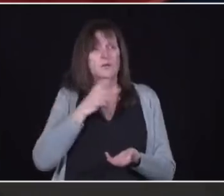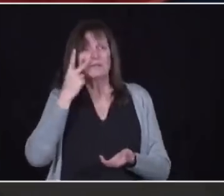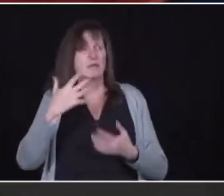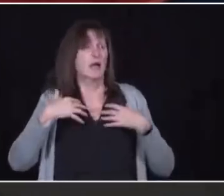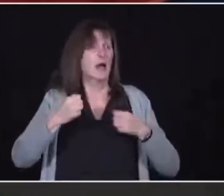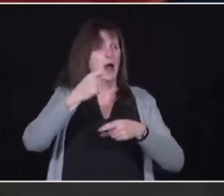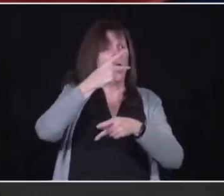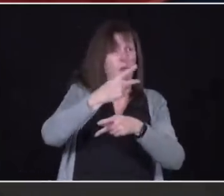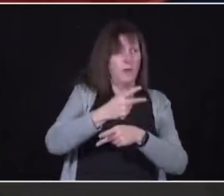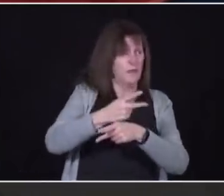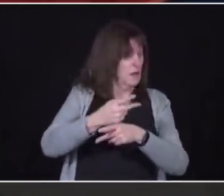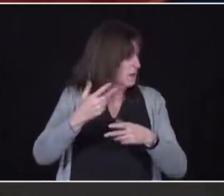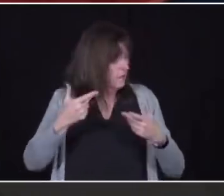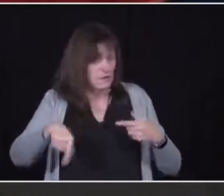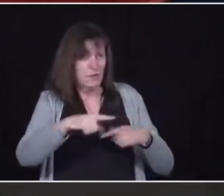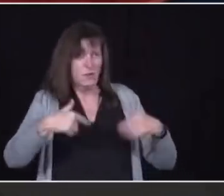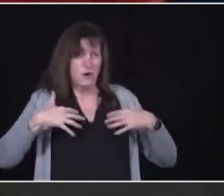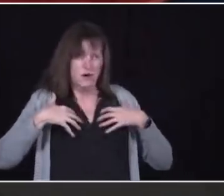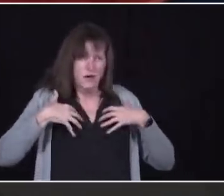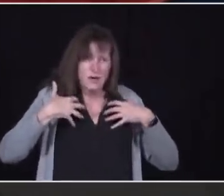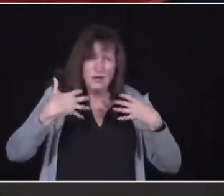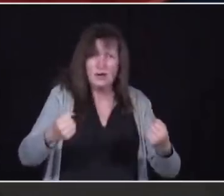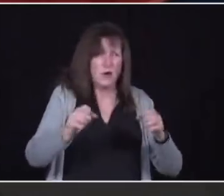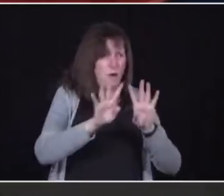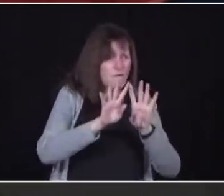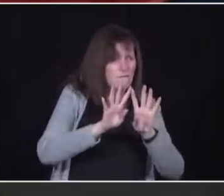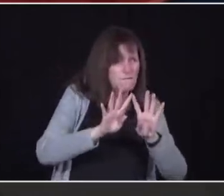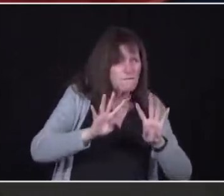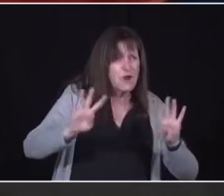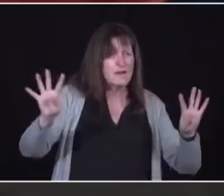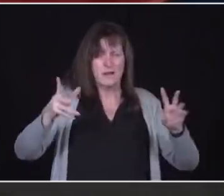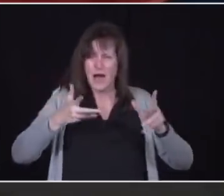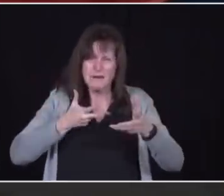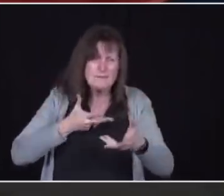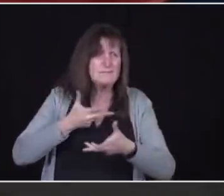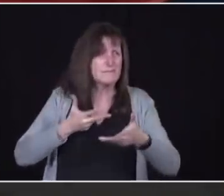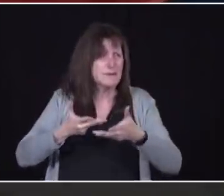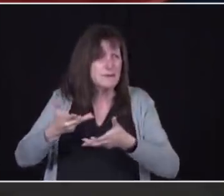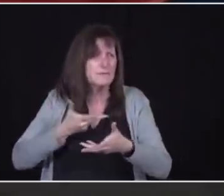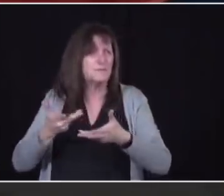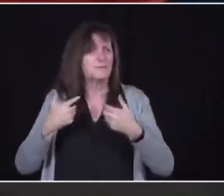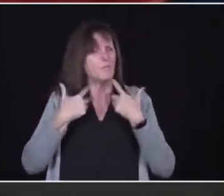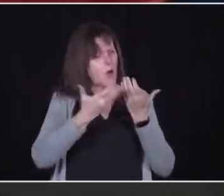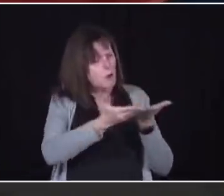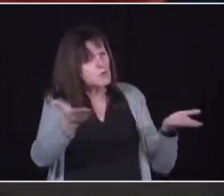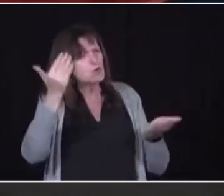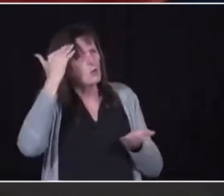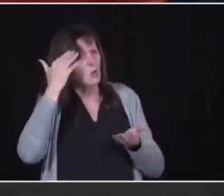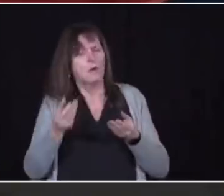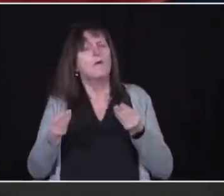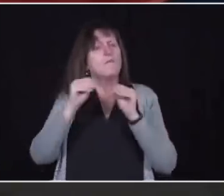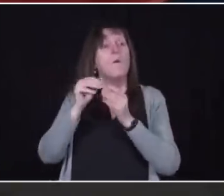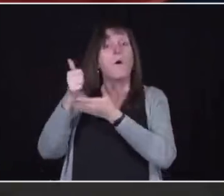on the front lines. And I want them to know that more help is coming. And together. And each of you have the most